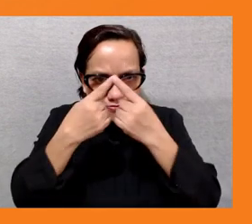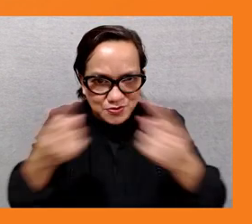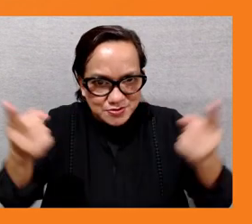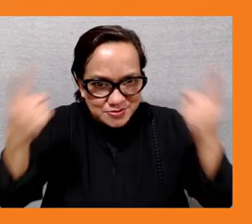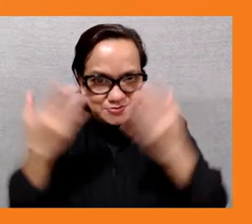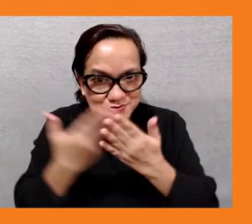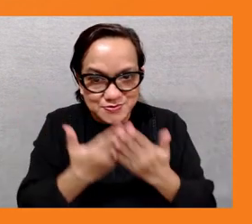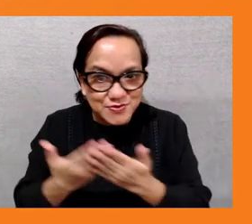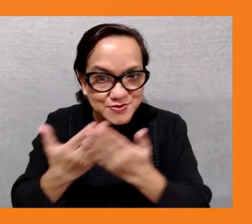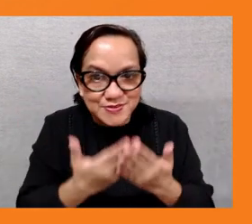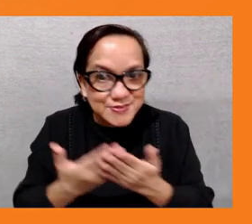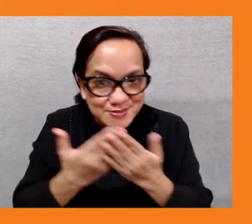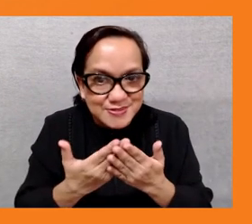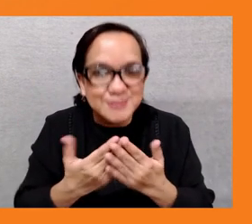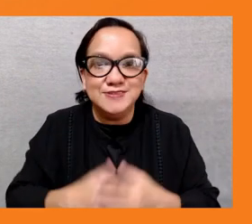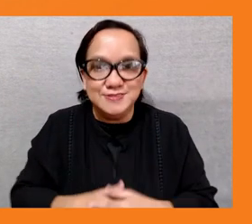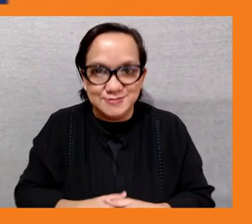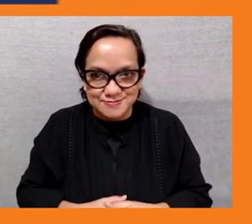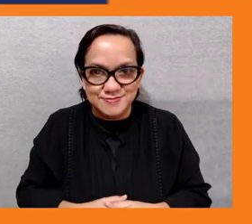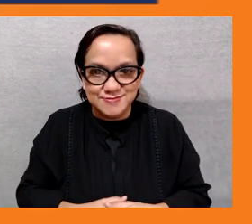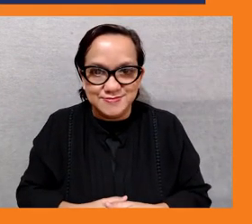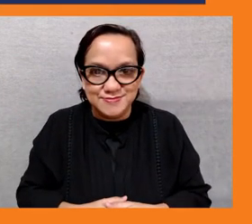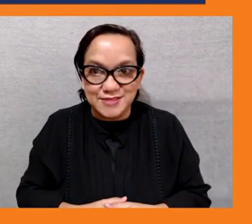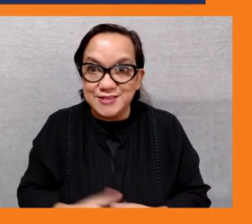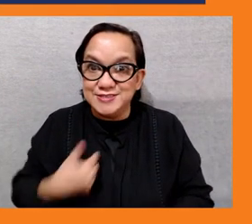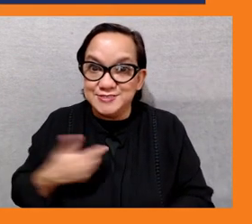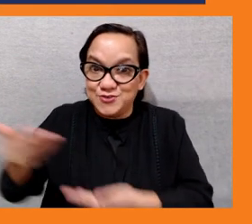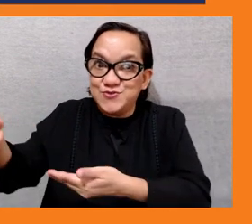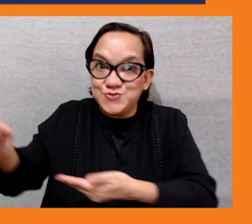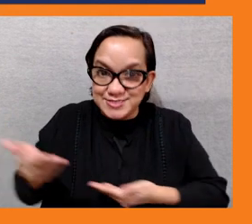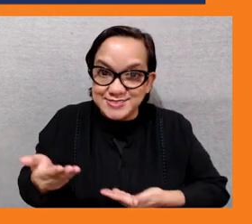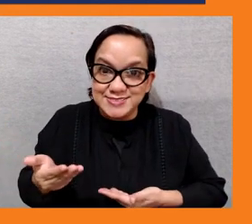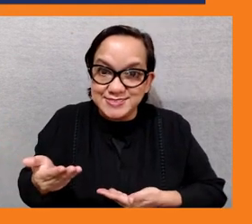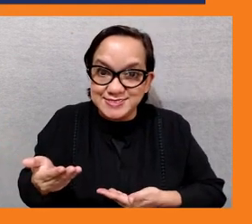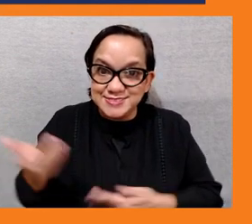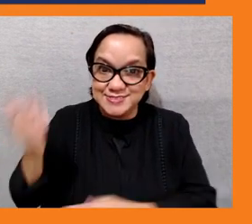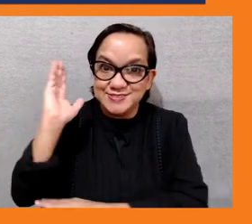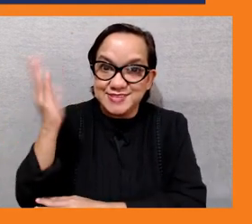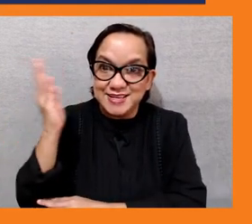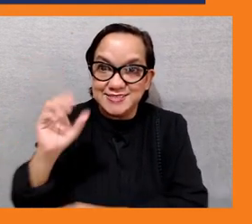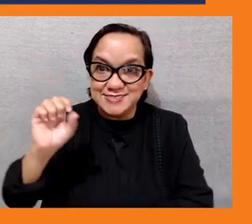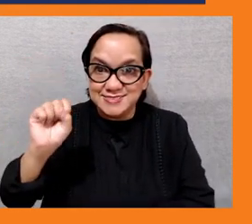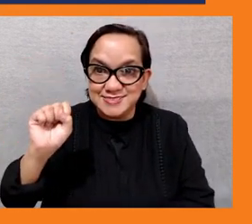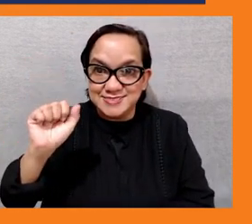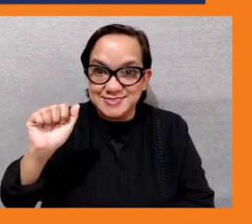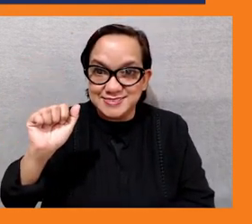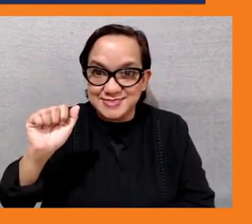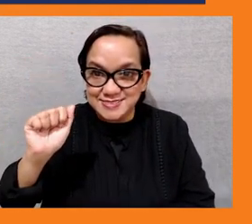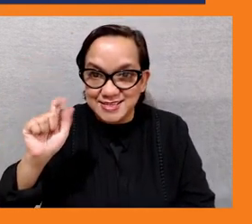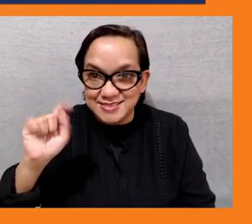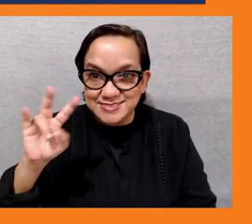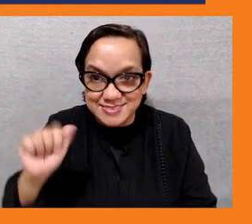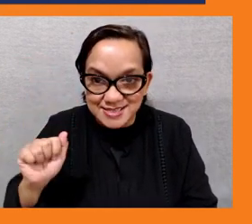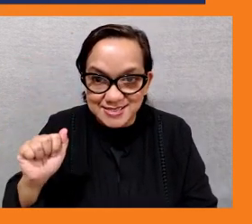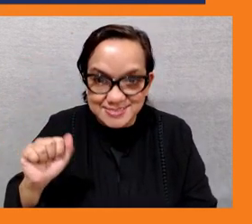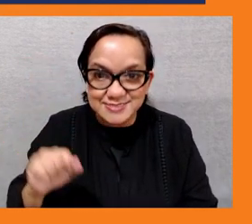invite our next speaker salia soares salia is the project coordinator for the climate change adaptation in